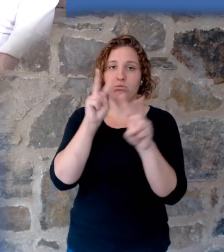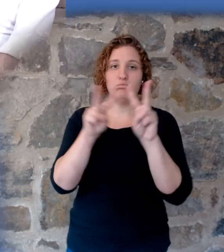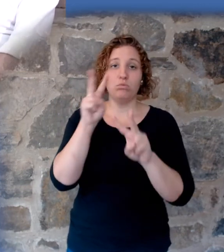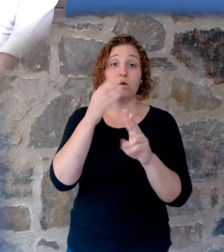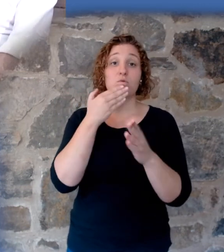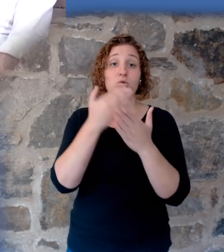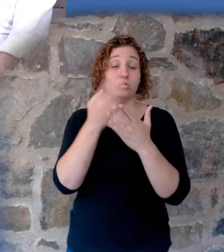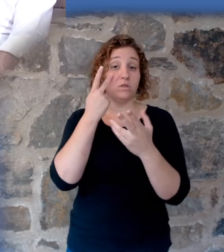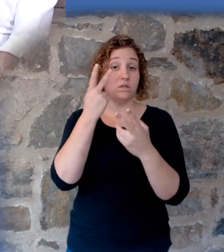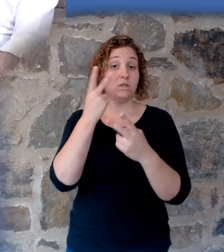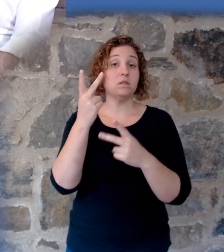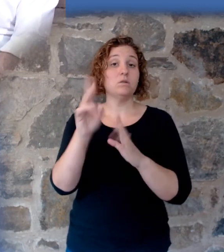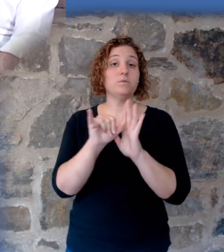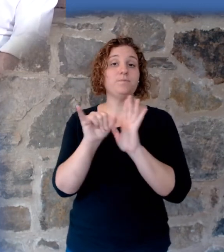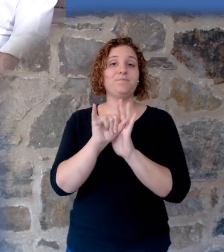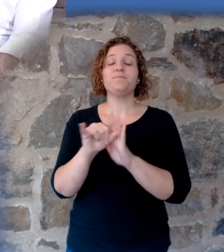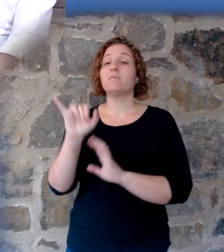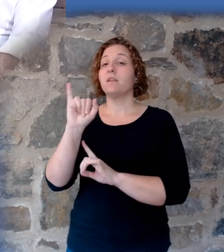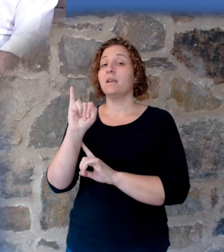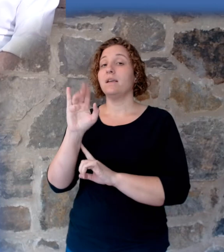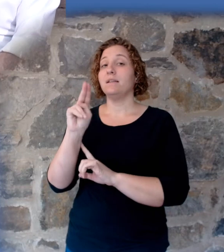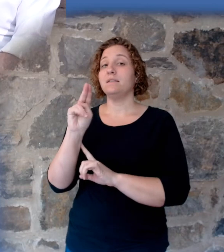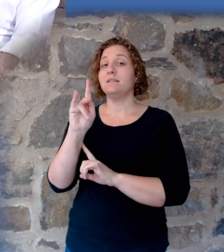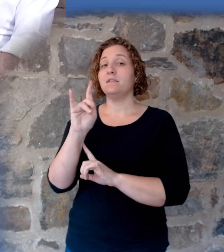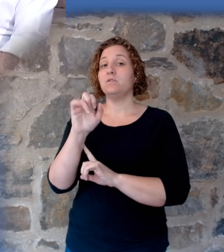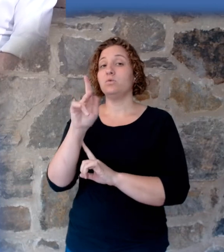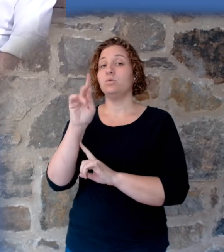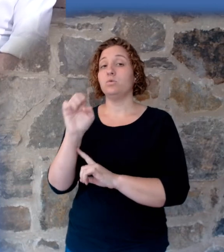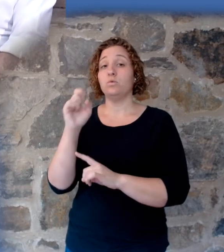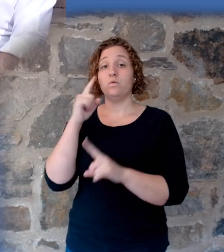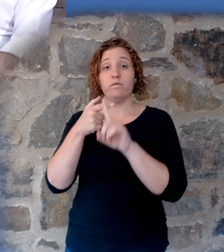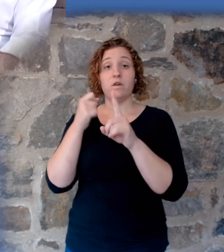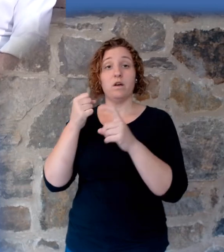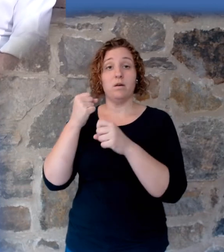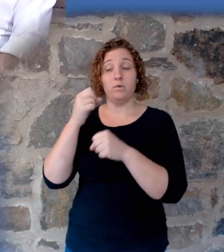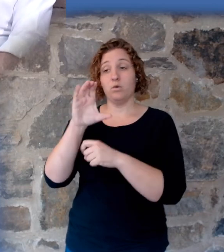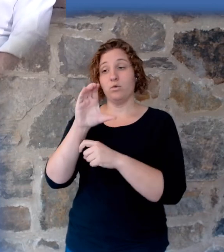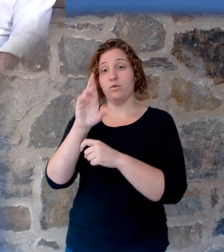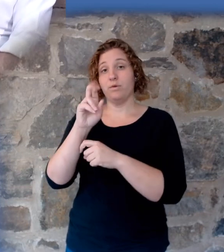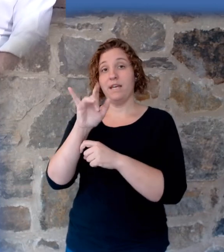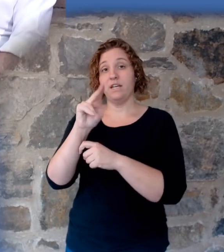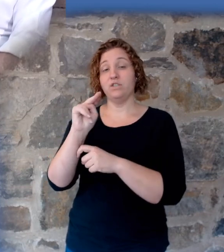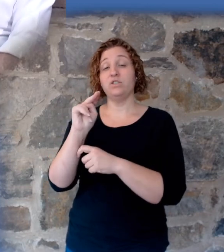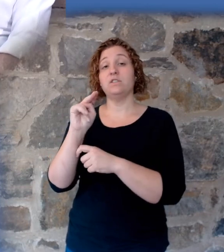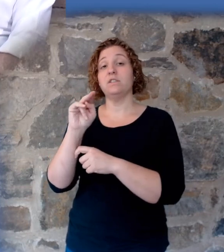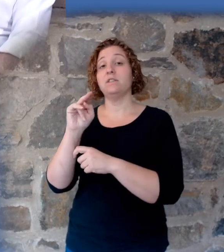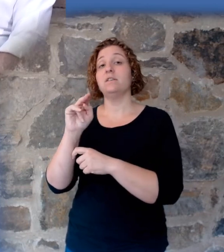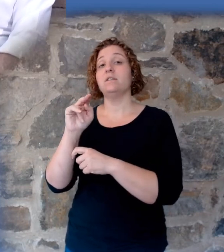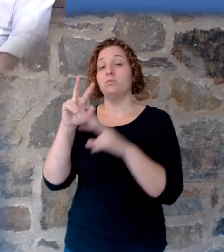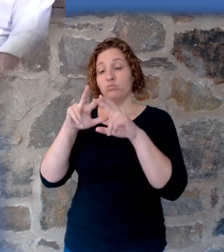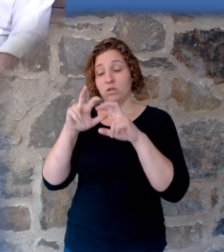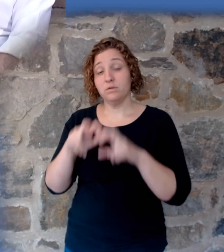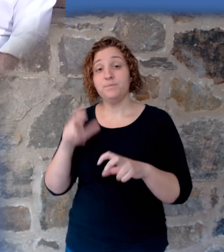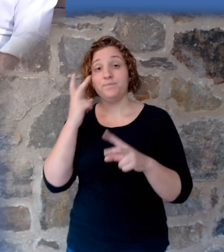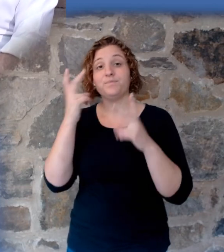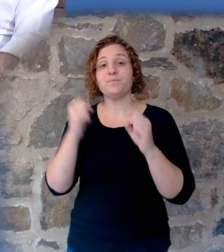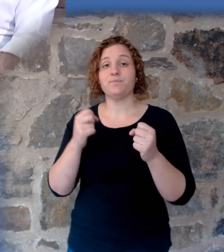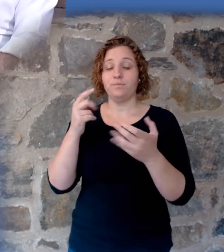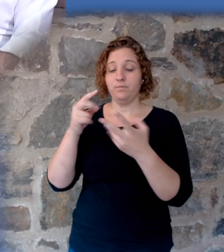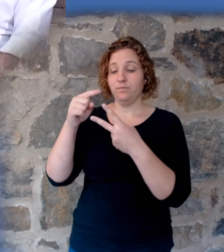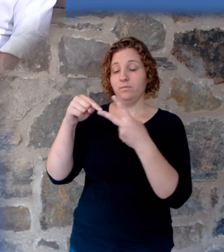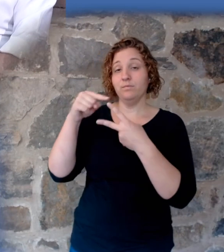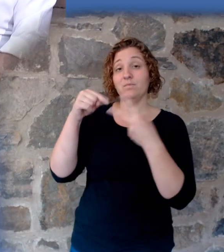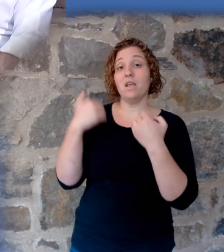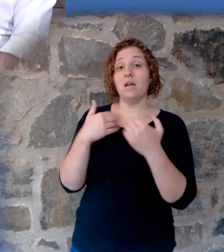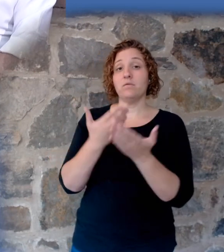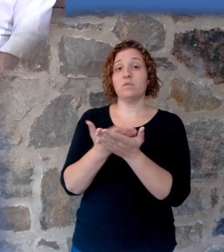Institute for Creation Research, we had two different clips from that also unlocking the mysteries of Genesis. have some more. Both these guys have great stuff on the fossils as far